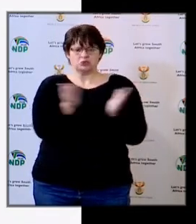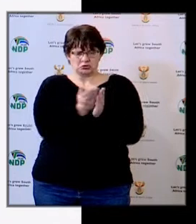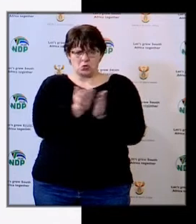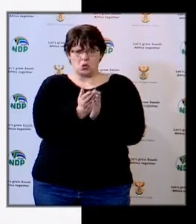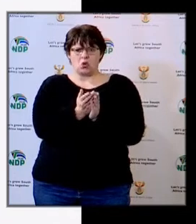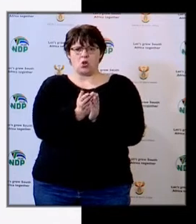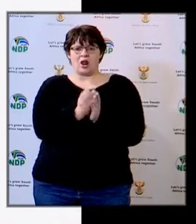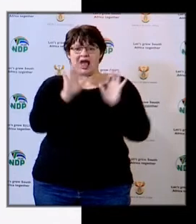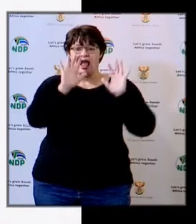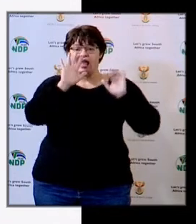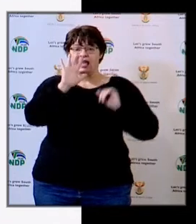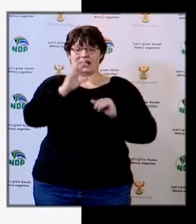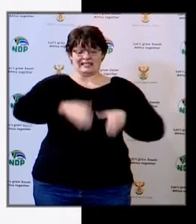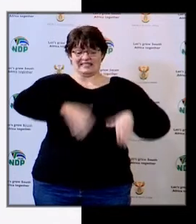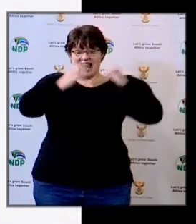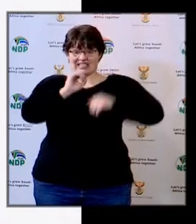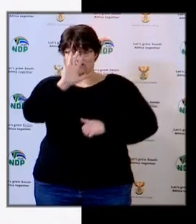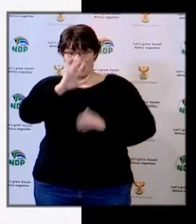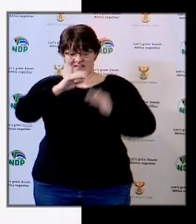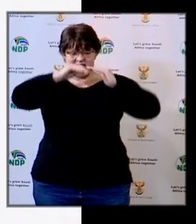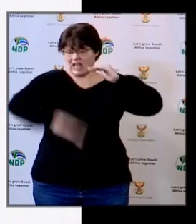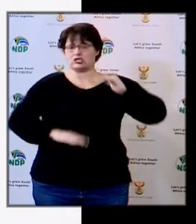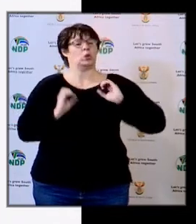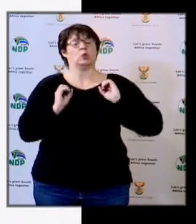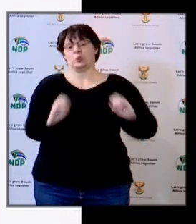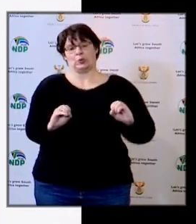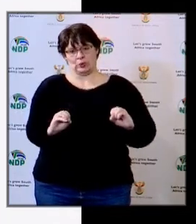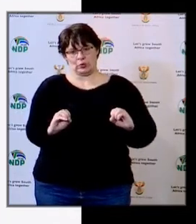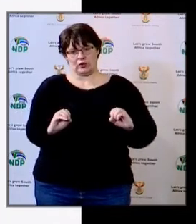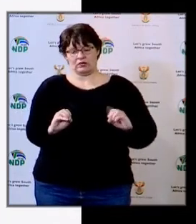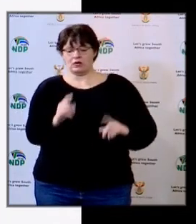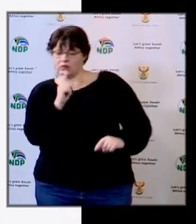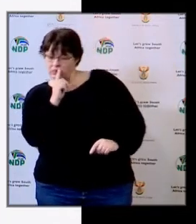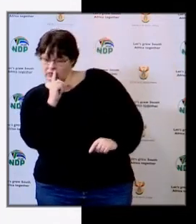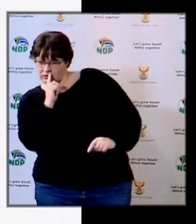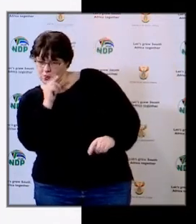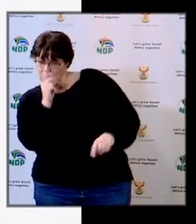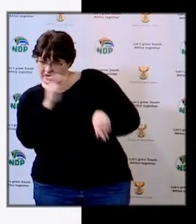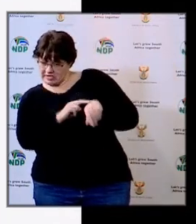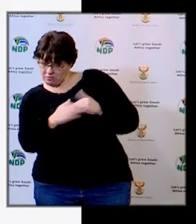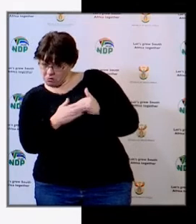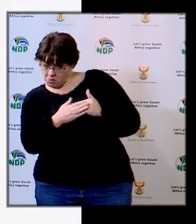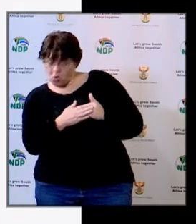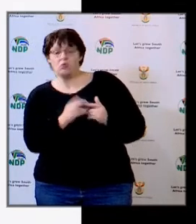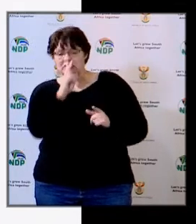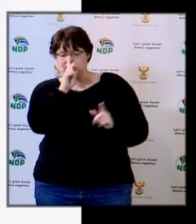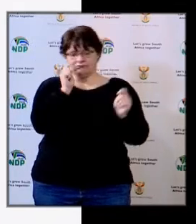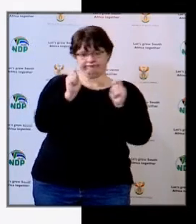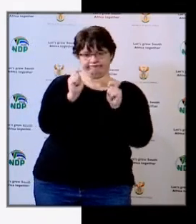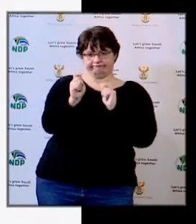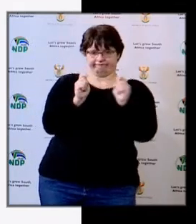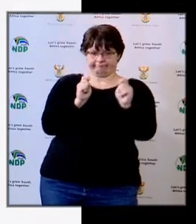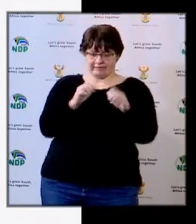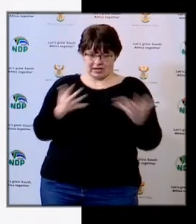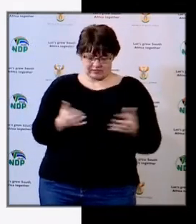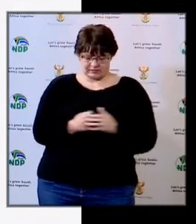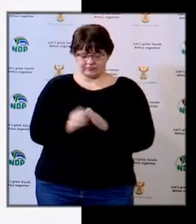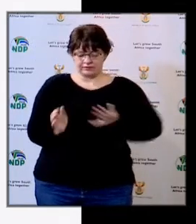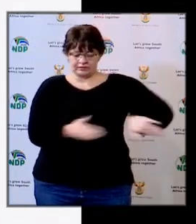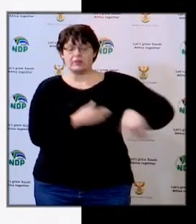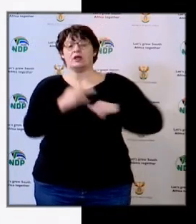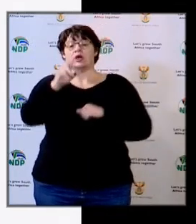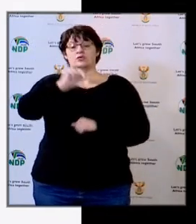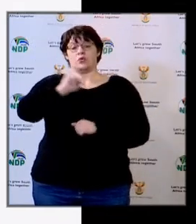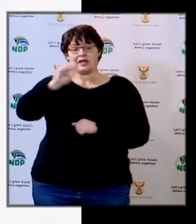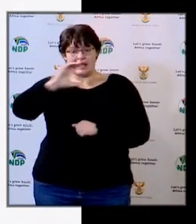than five tanks, and bulk of the work that we need to be doing going forward as we receive Molinas is to augment. In the Northern